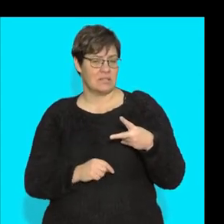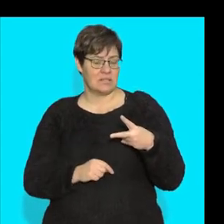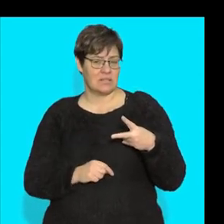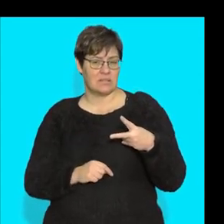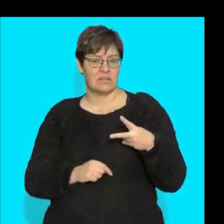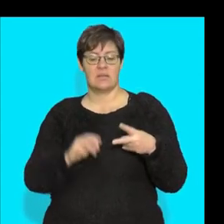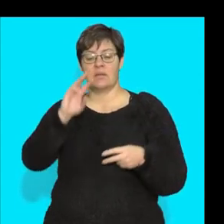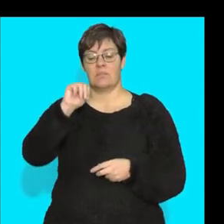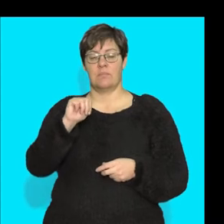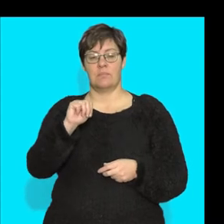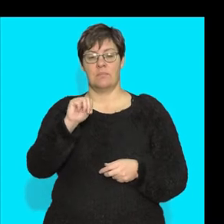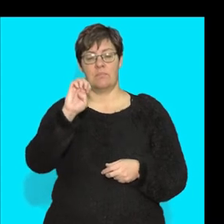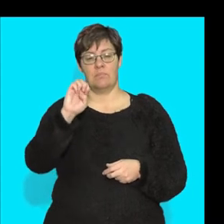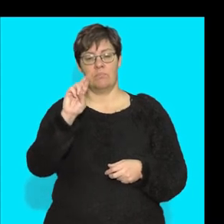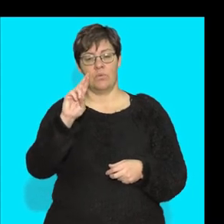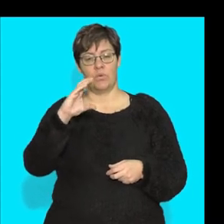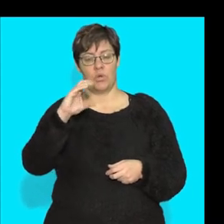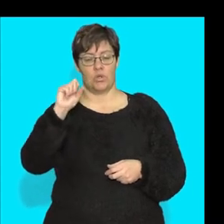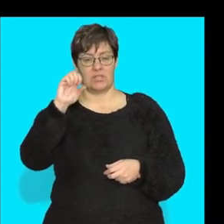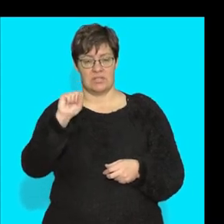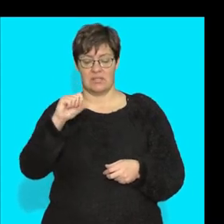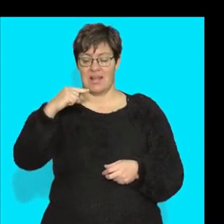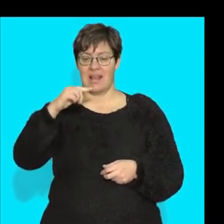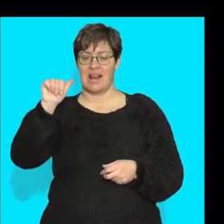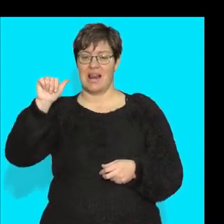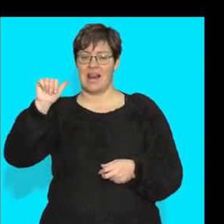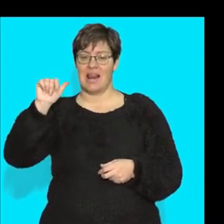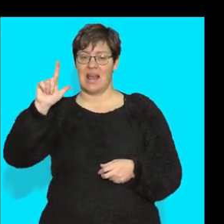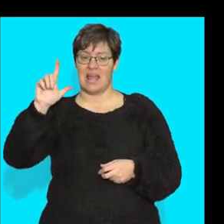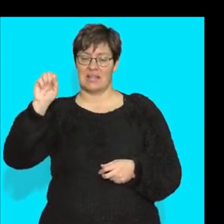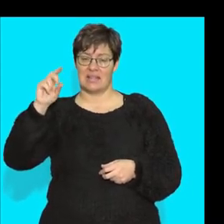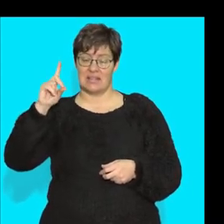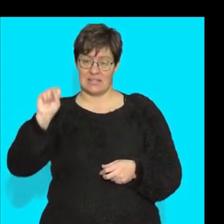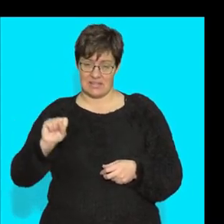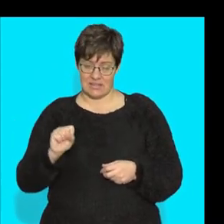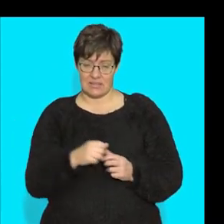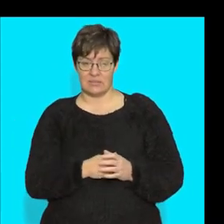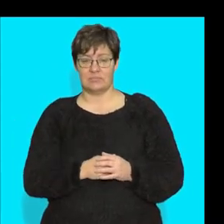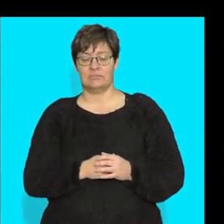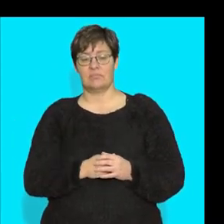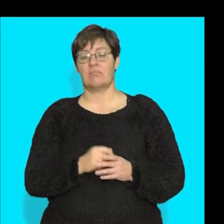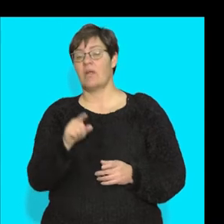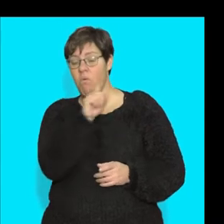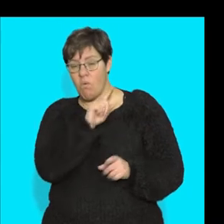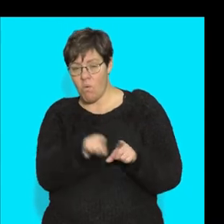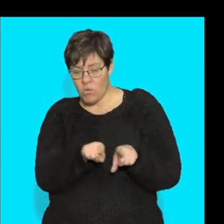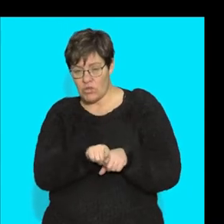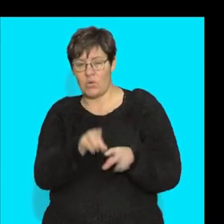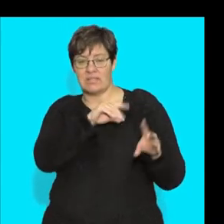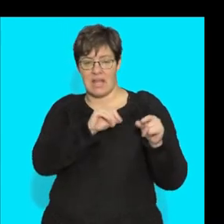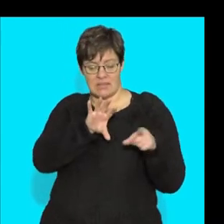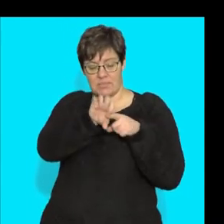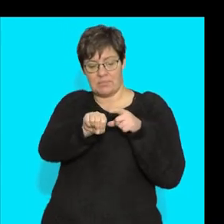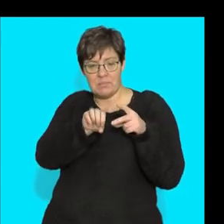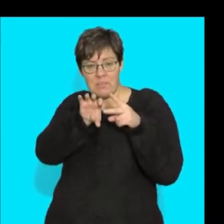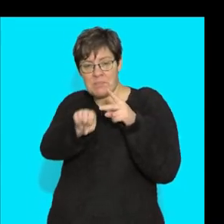has mucus glands. And what does the mucus glands do? It also traps dust